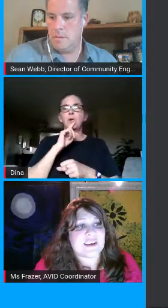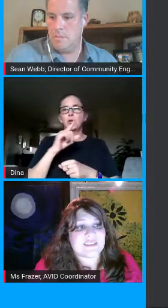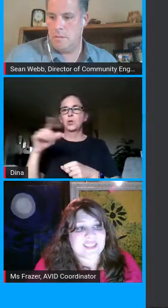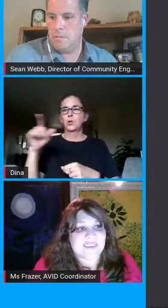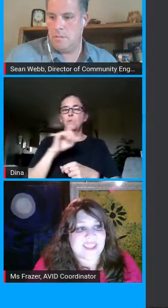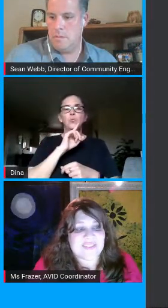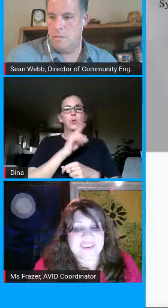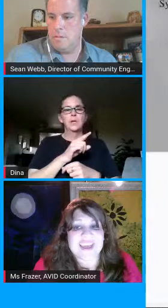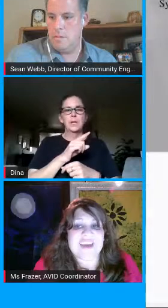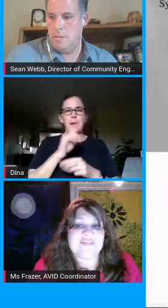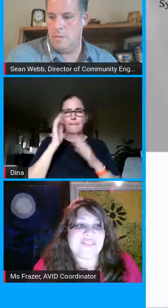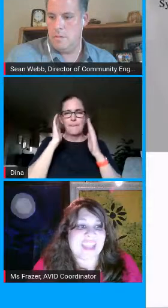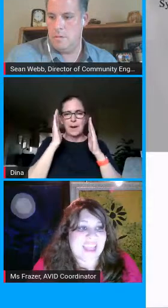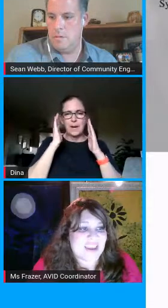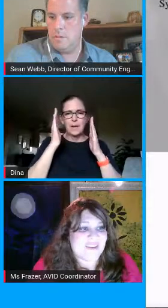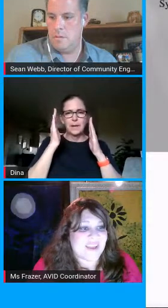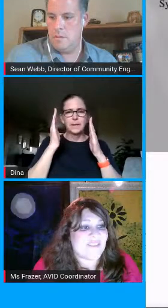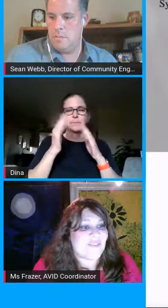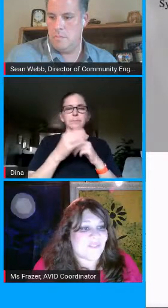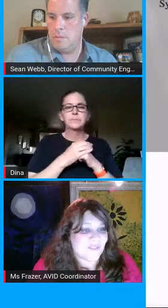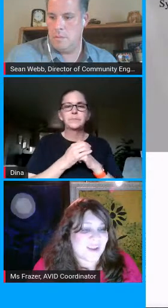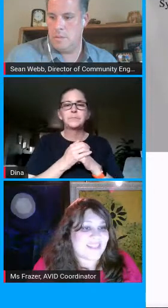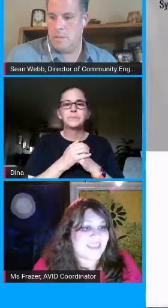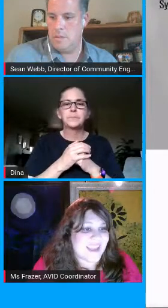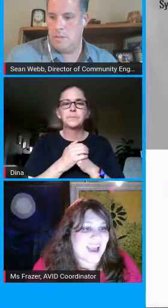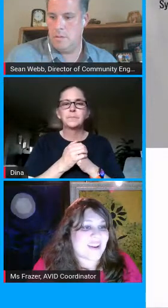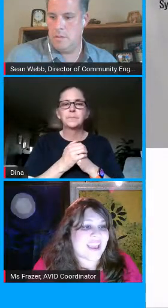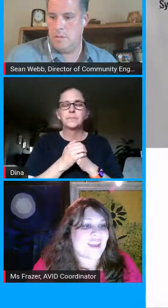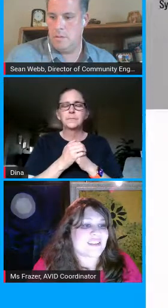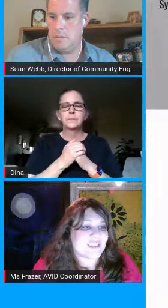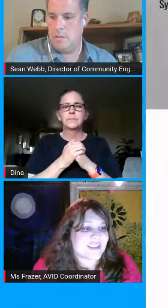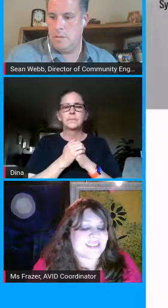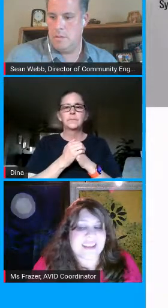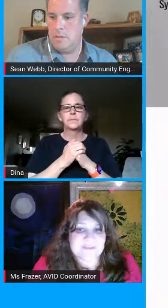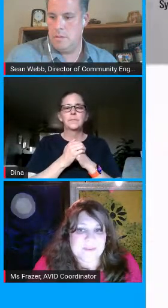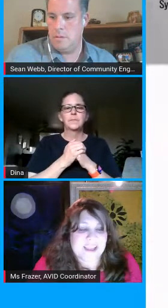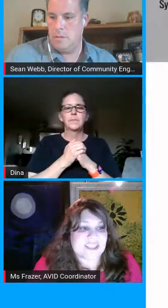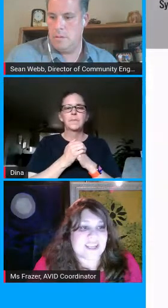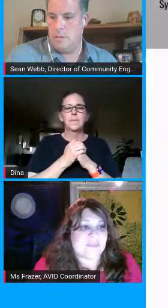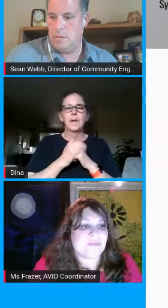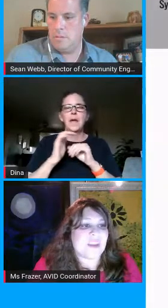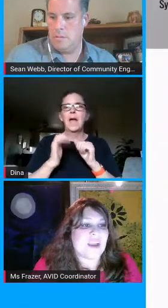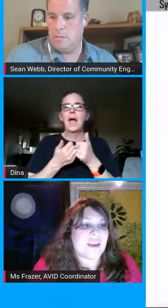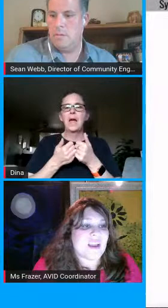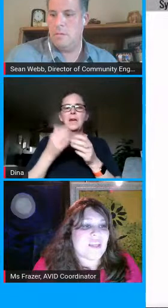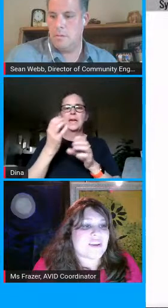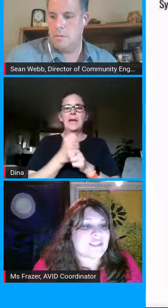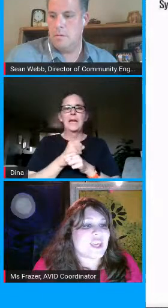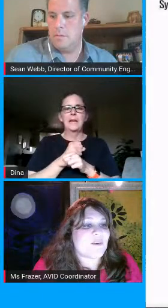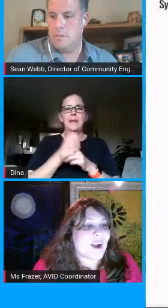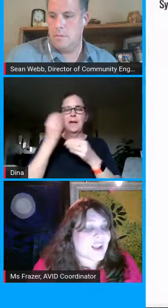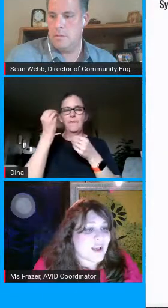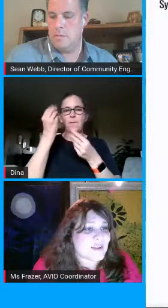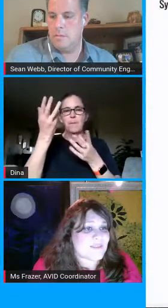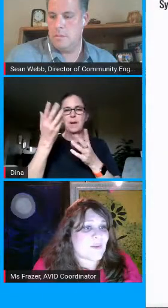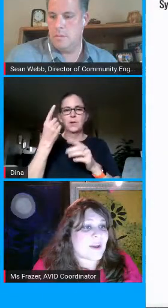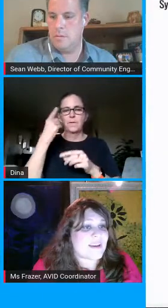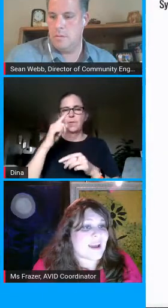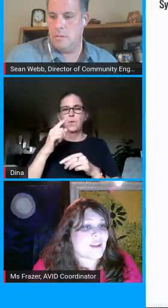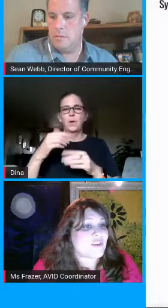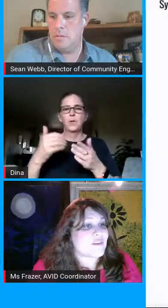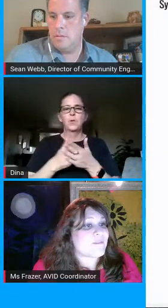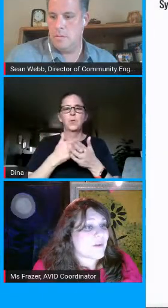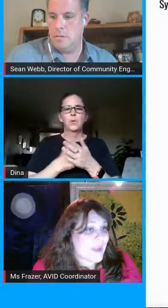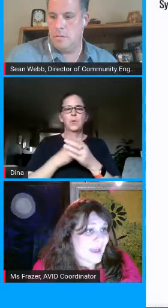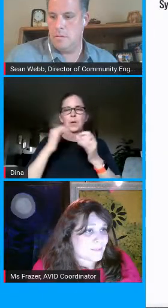attention to those going through them and knowing what how to get your students information there's qr codes if